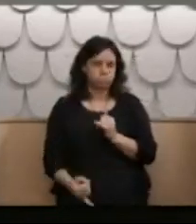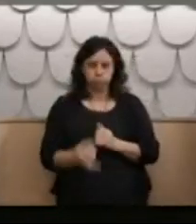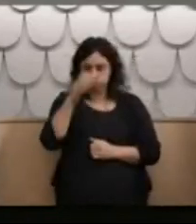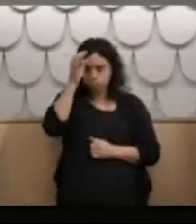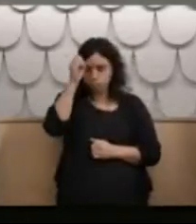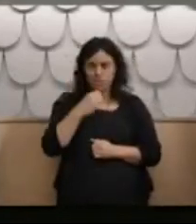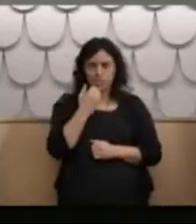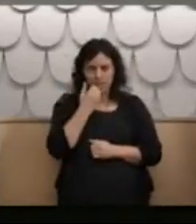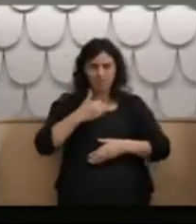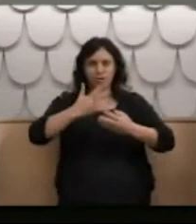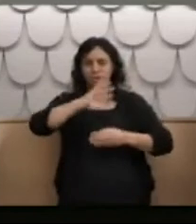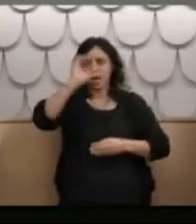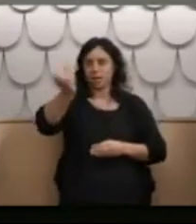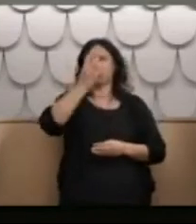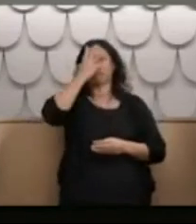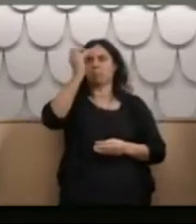flash up daily.